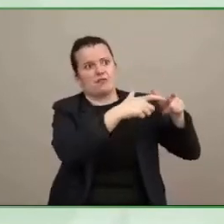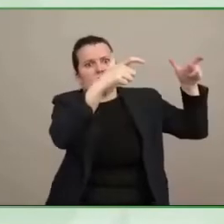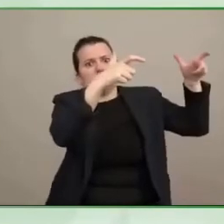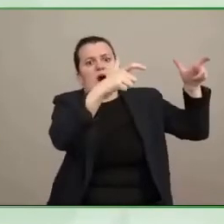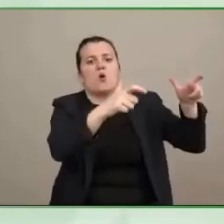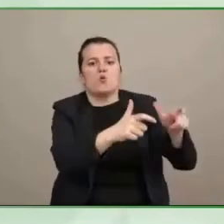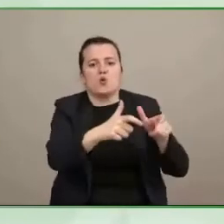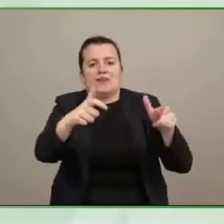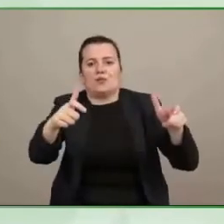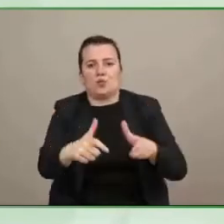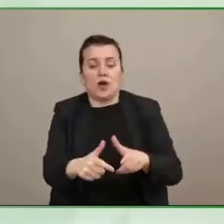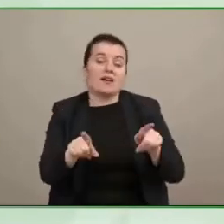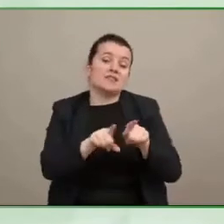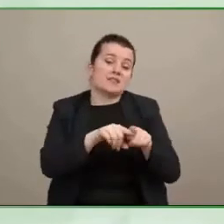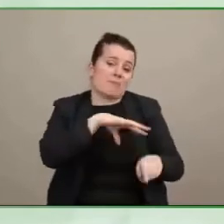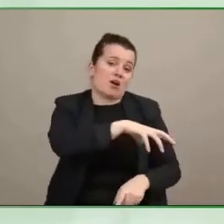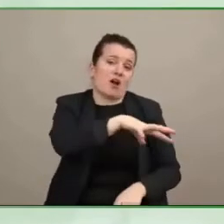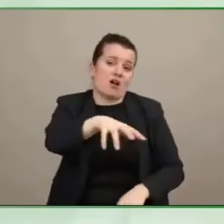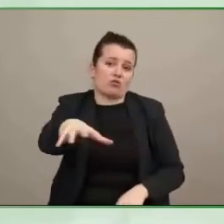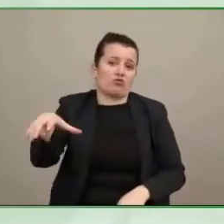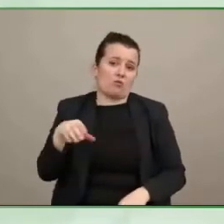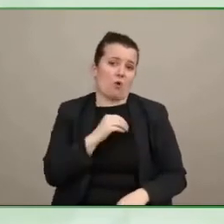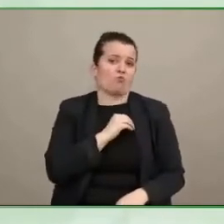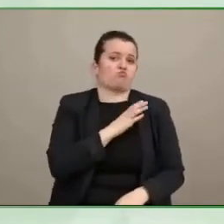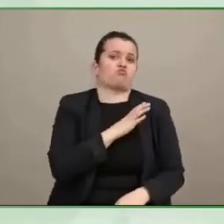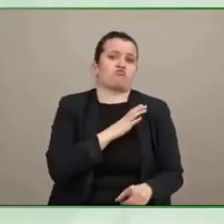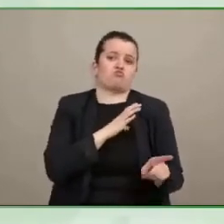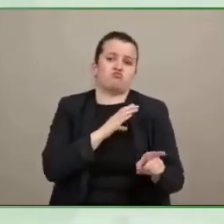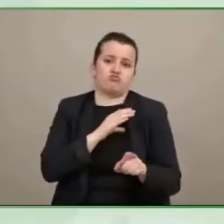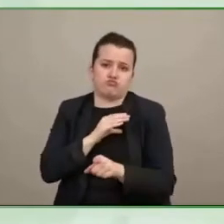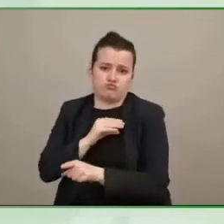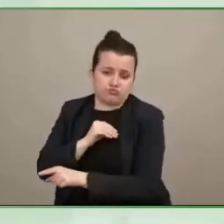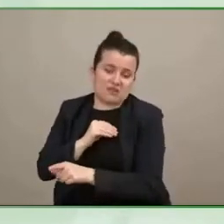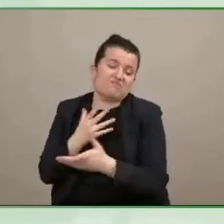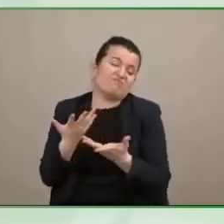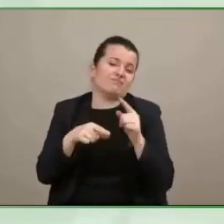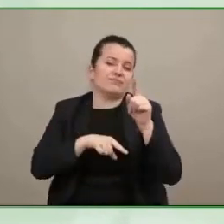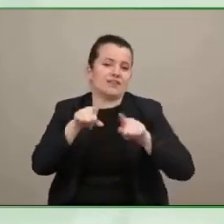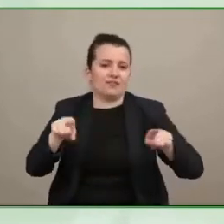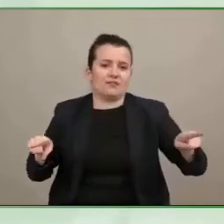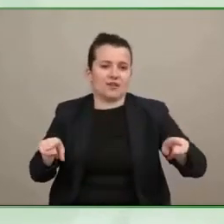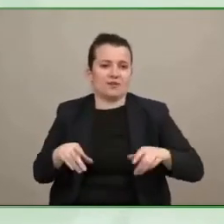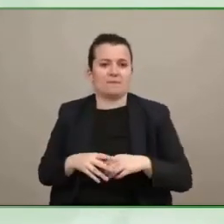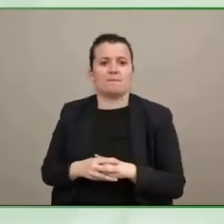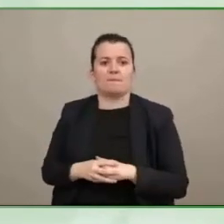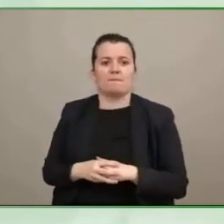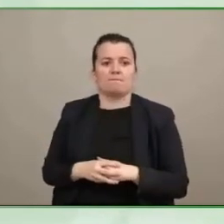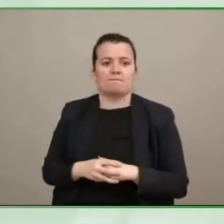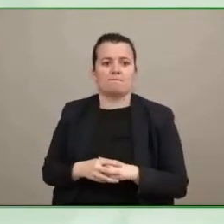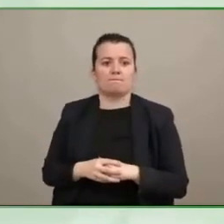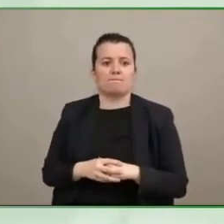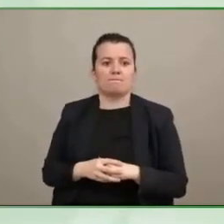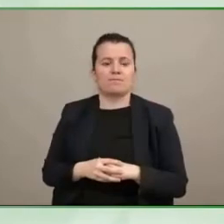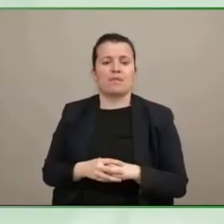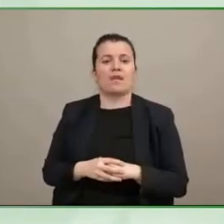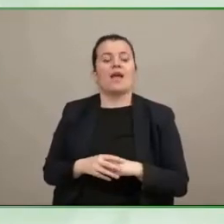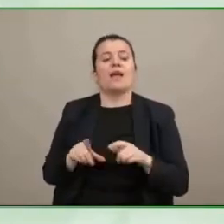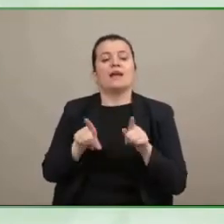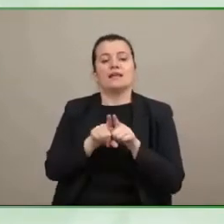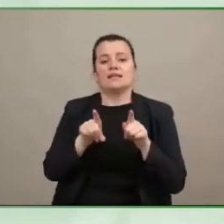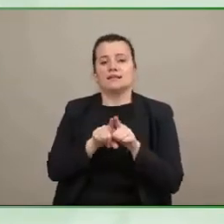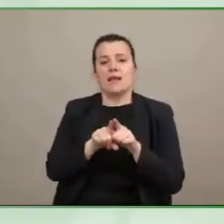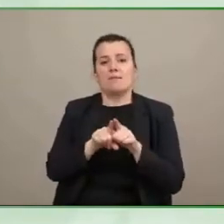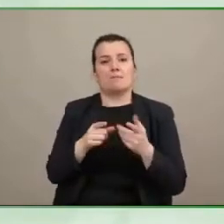that uh at the end you said that's how it sounded to me you must fit the aid to the person so you must have